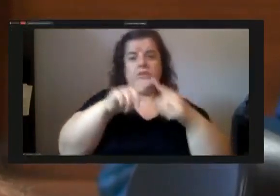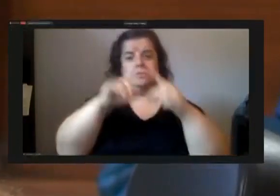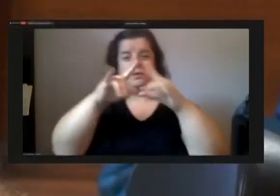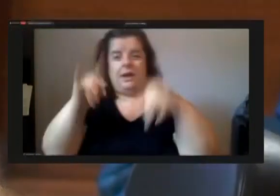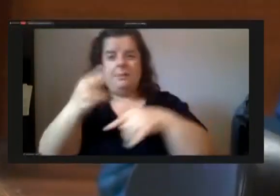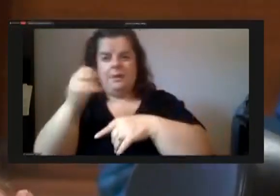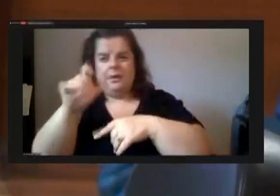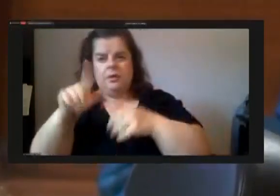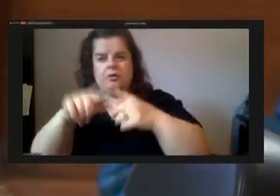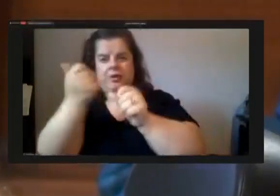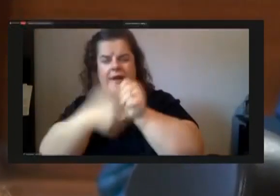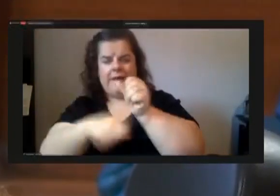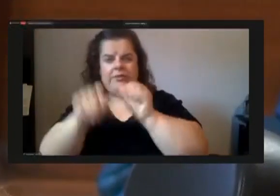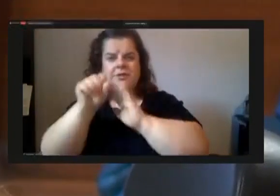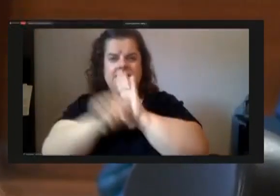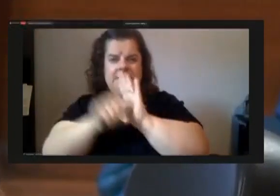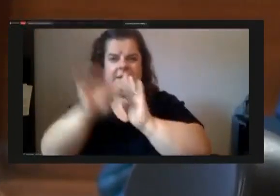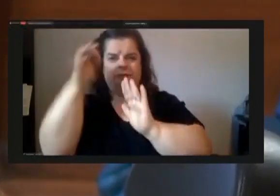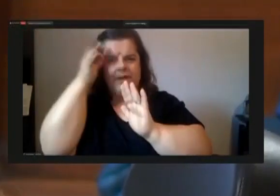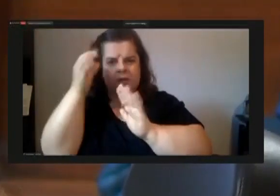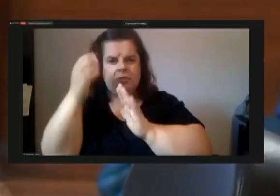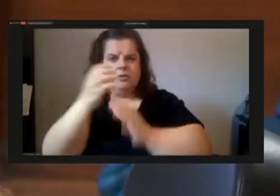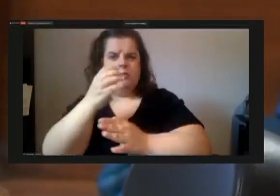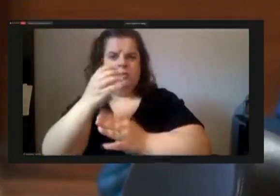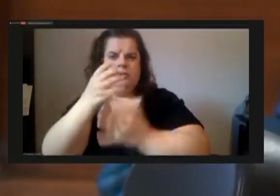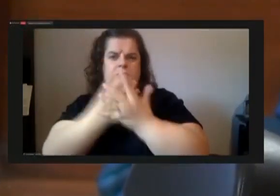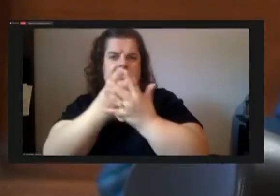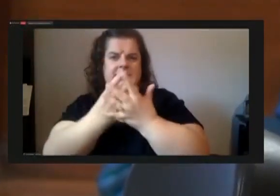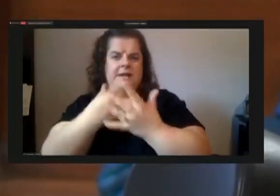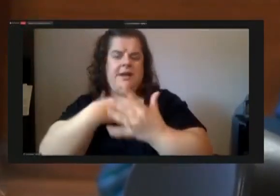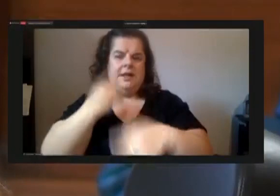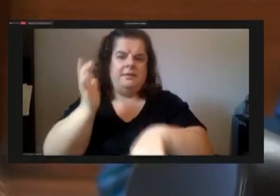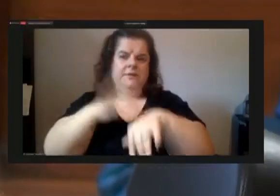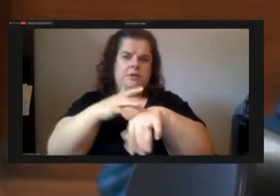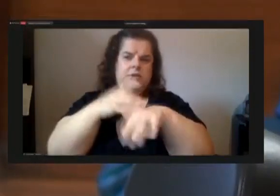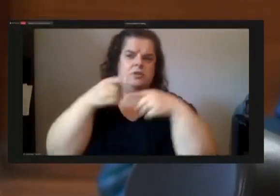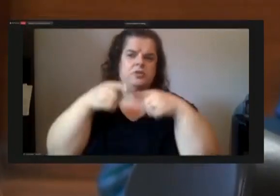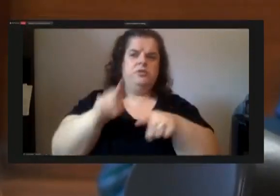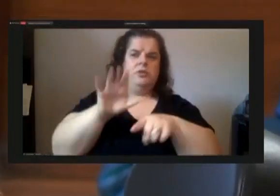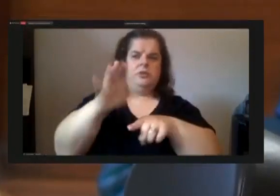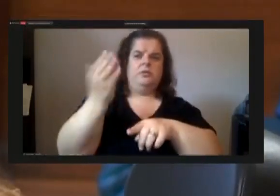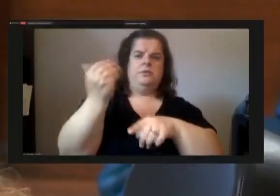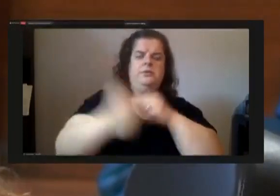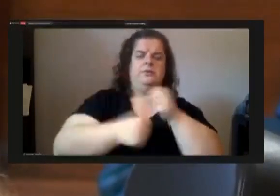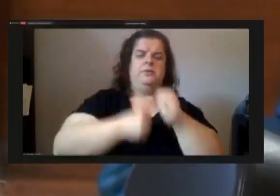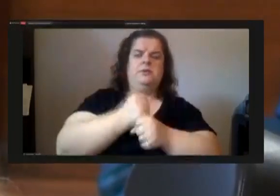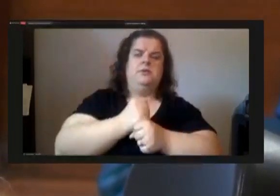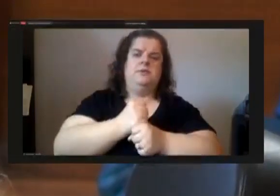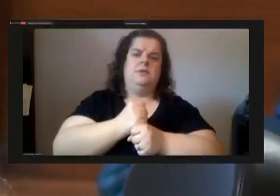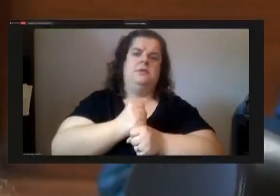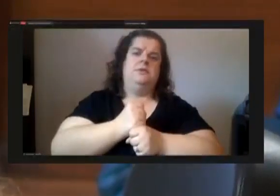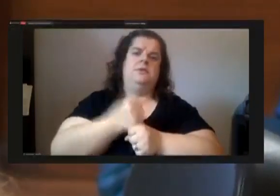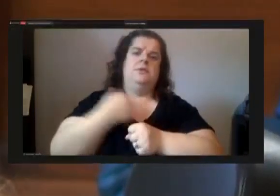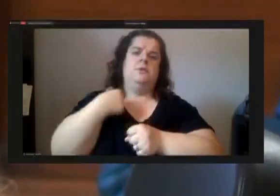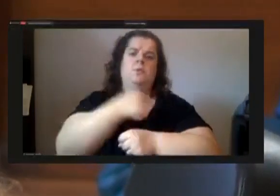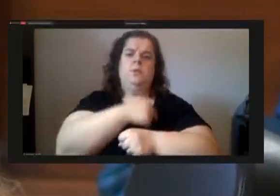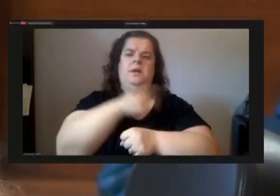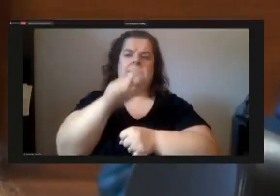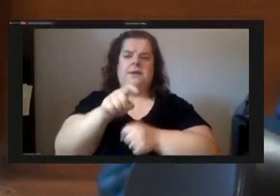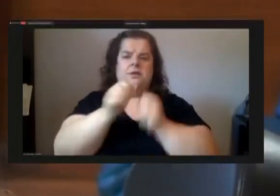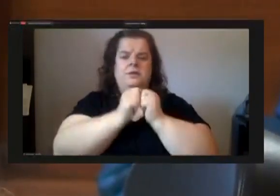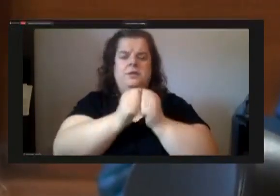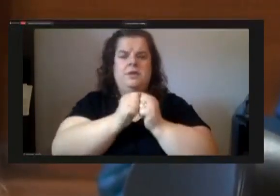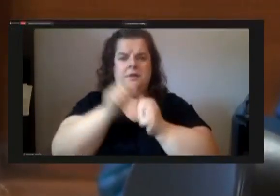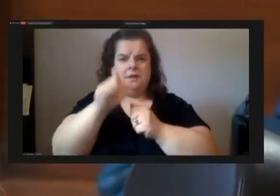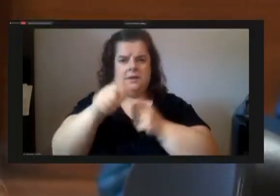single state and federal prison i have been to during those 15 years we need to get together we need to have